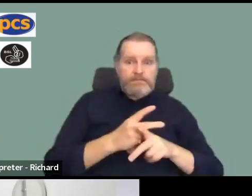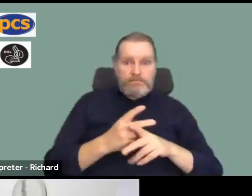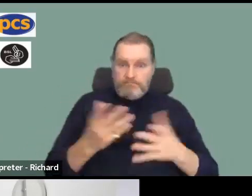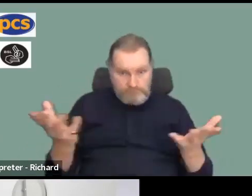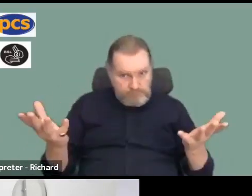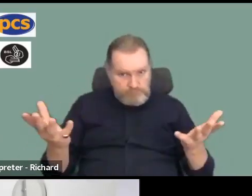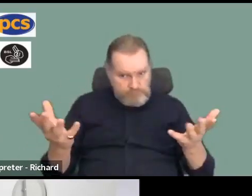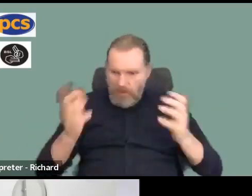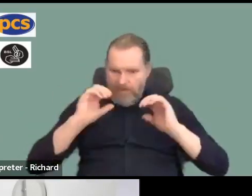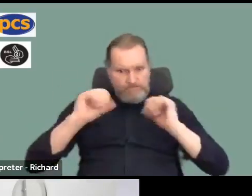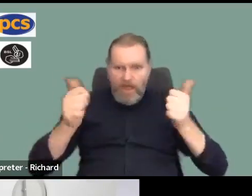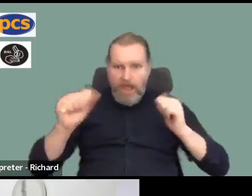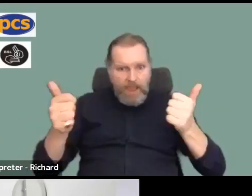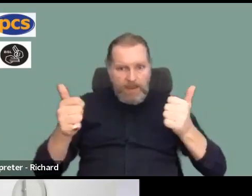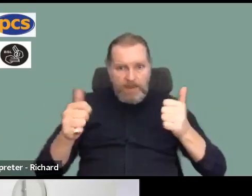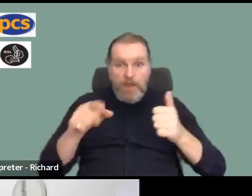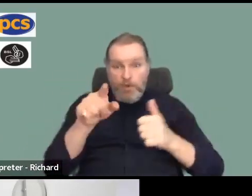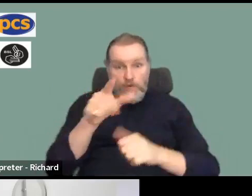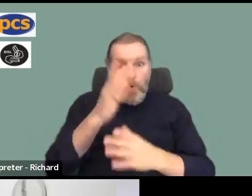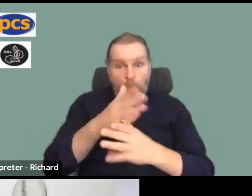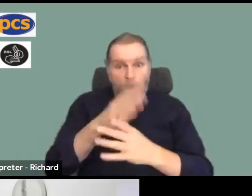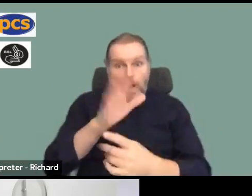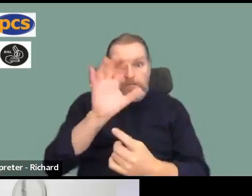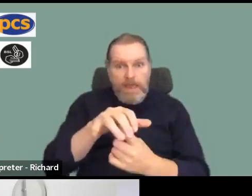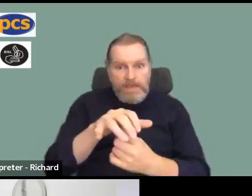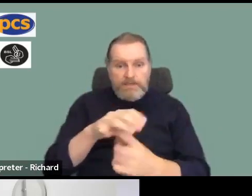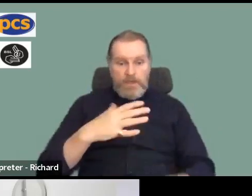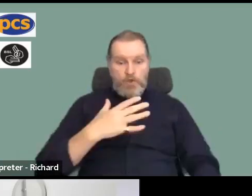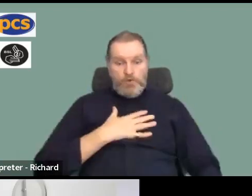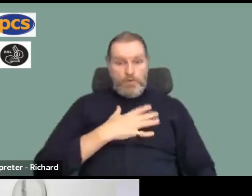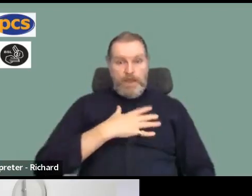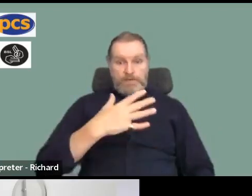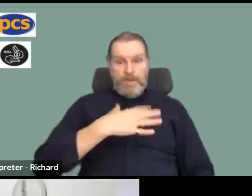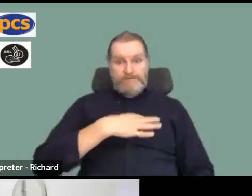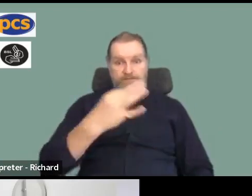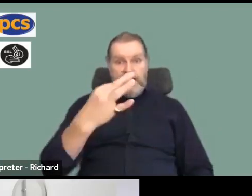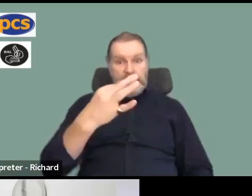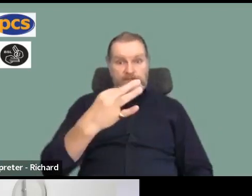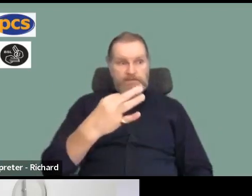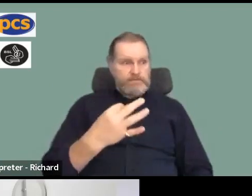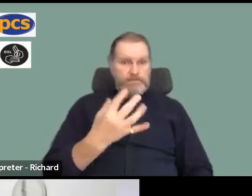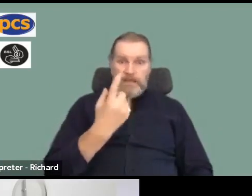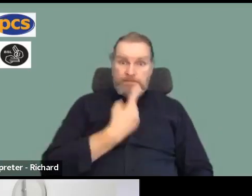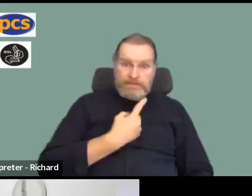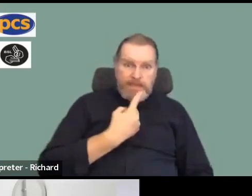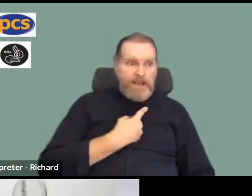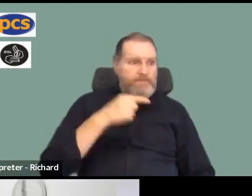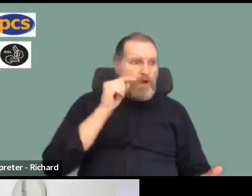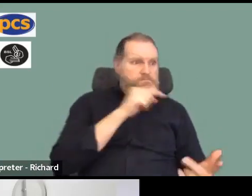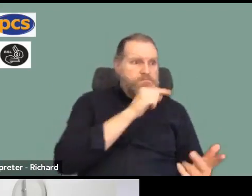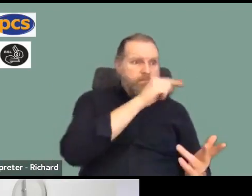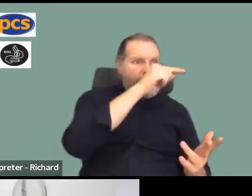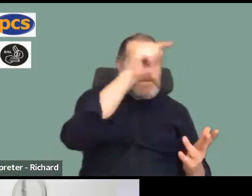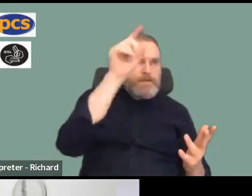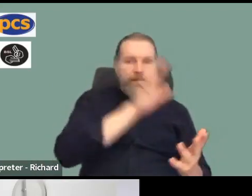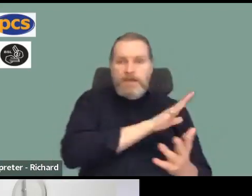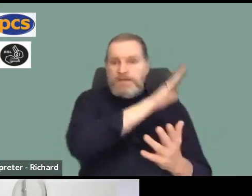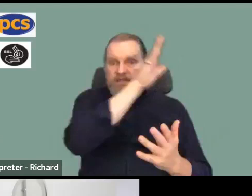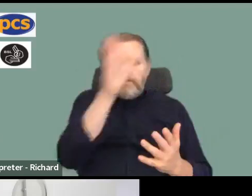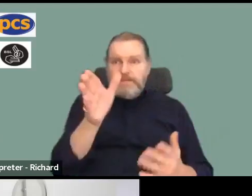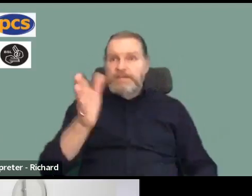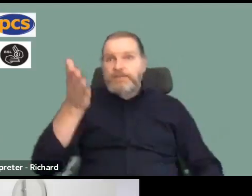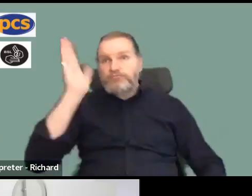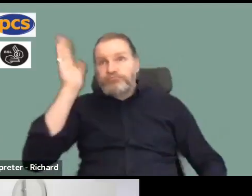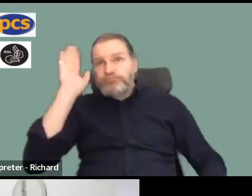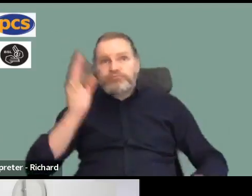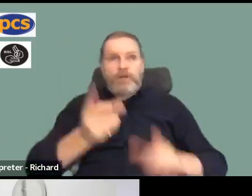place where you think you would benefit from having someone from the National Union or from your group coming to try and organise a